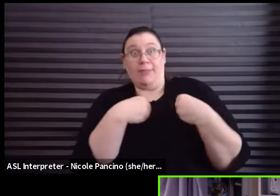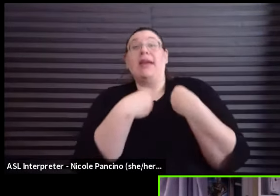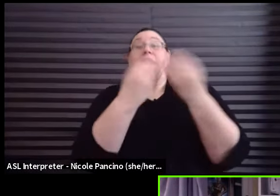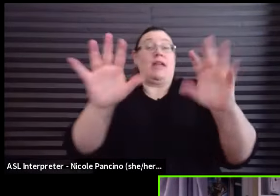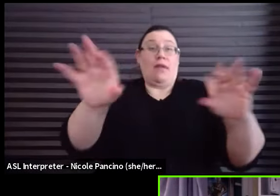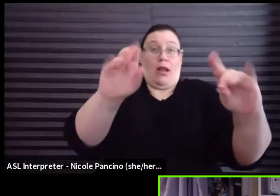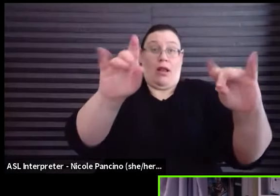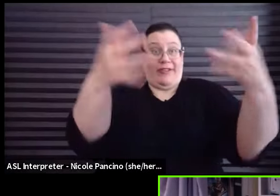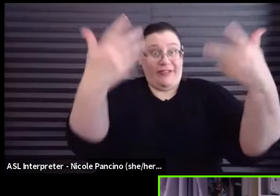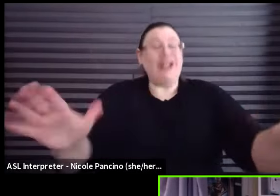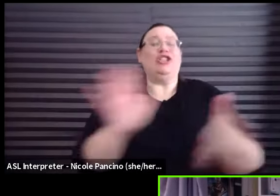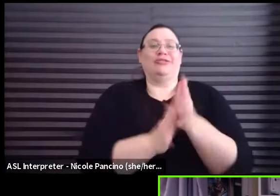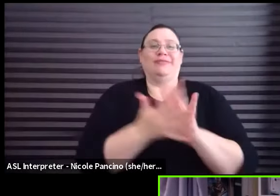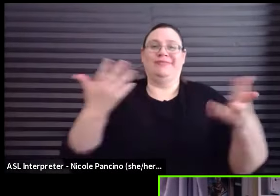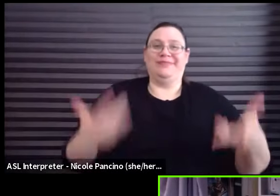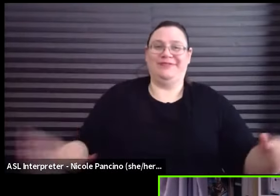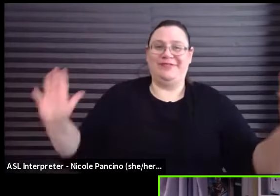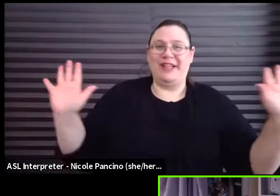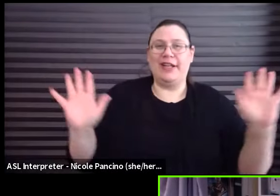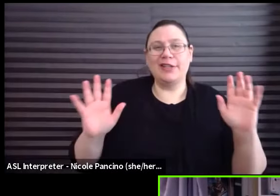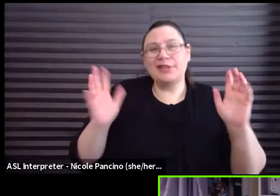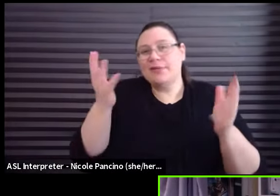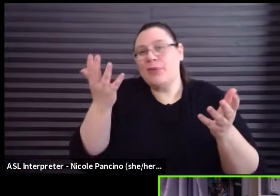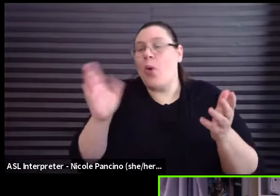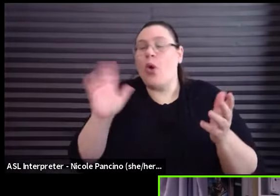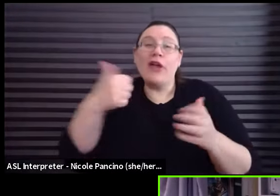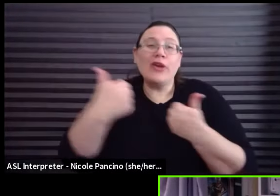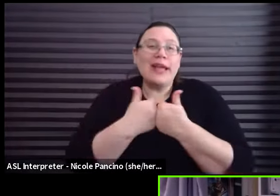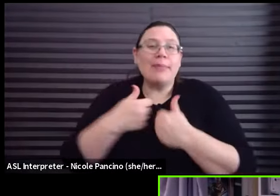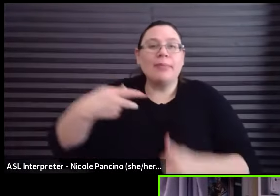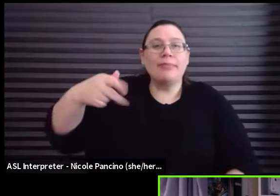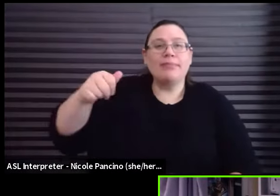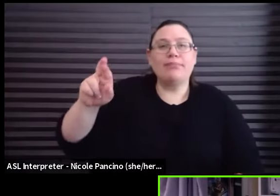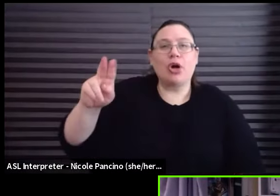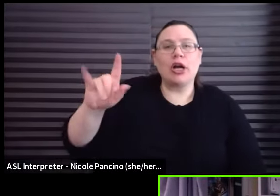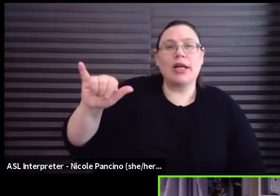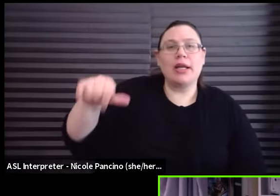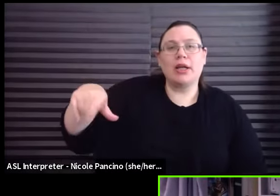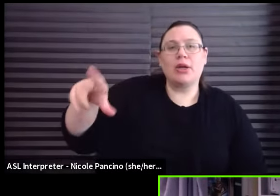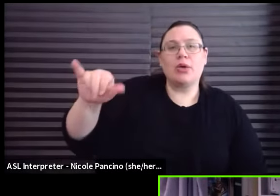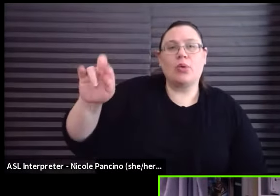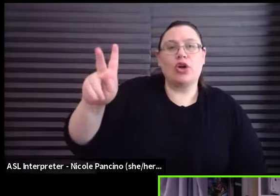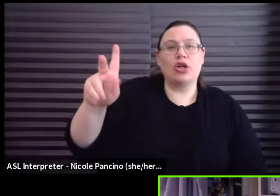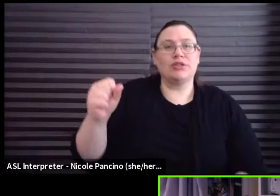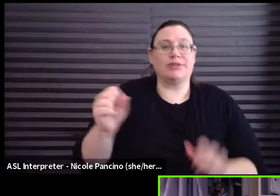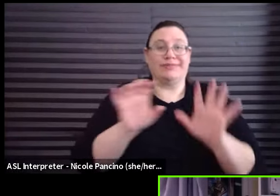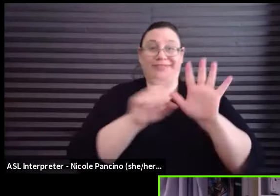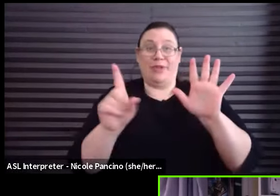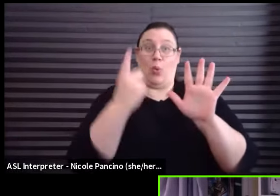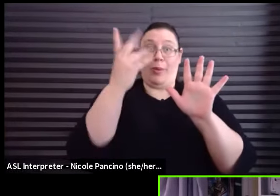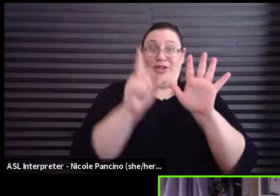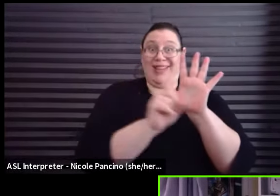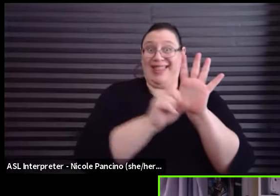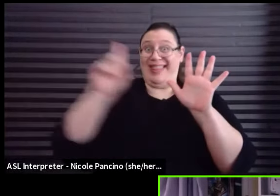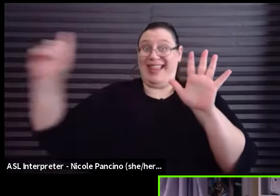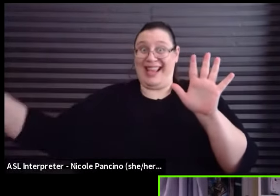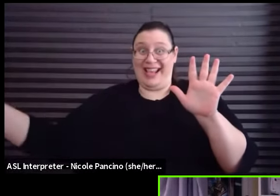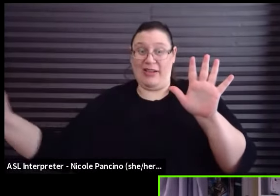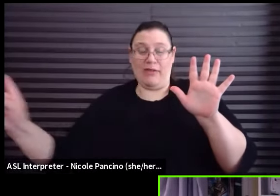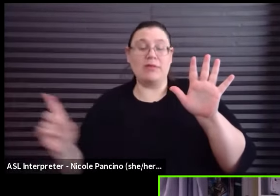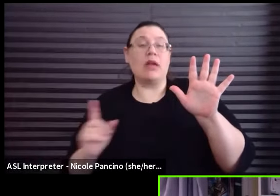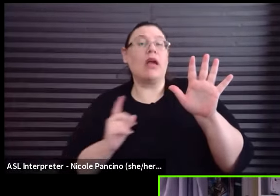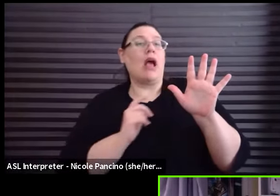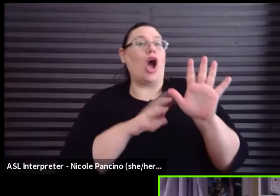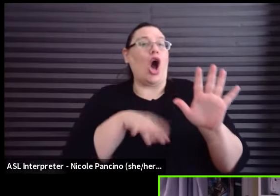something like a game like party quirks, where one improviser leaves the room and the host assigns a quirk to